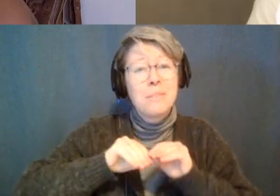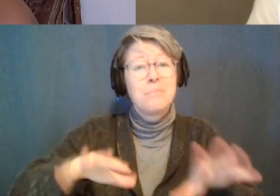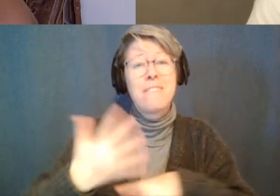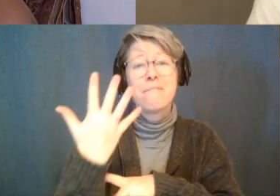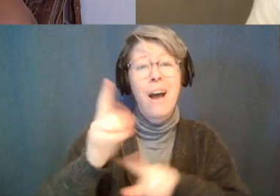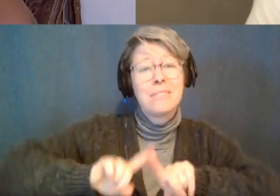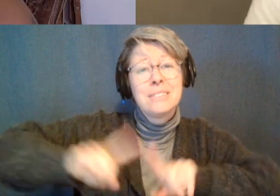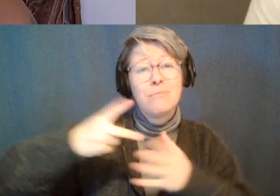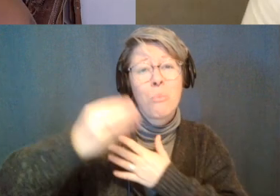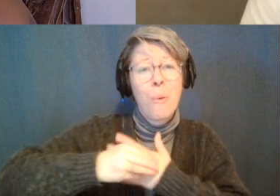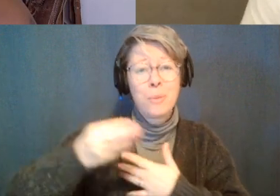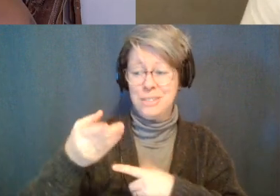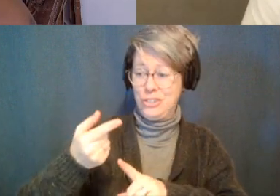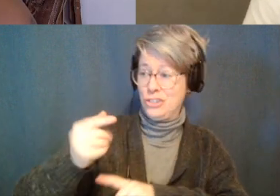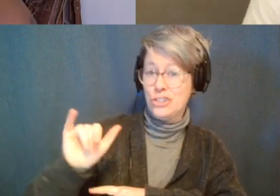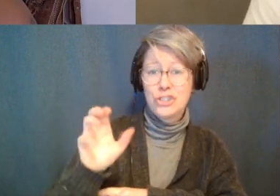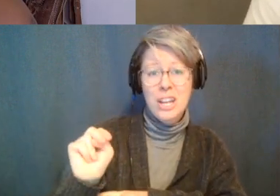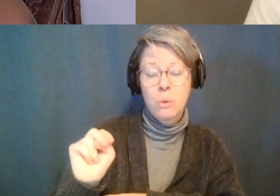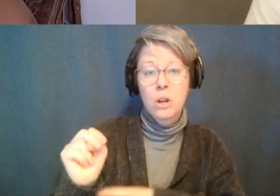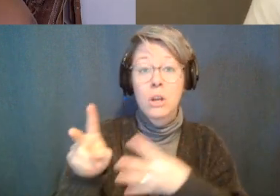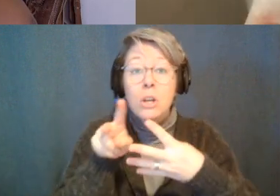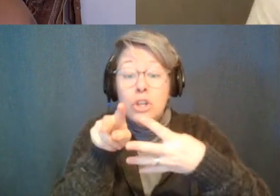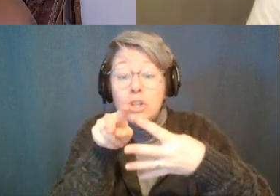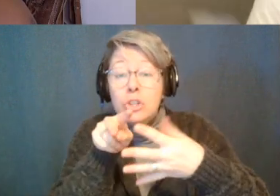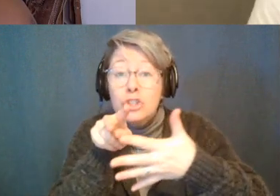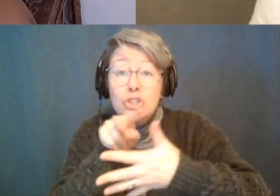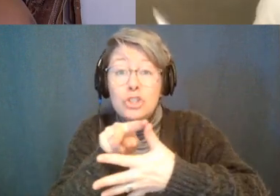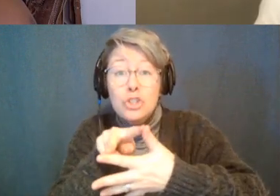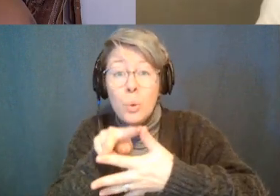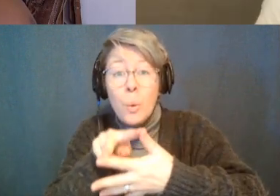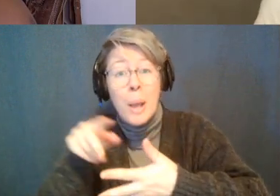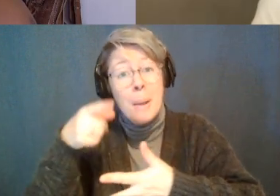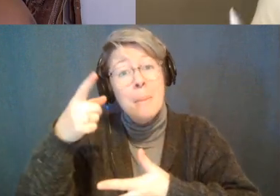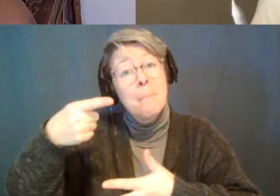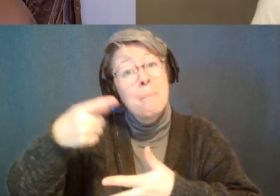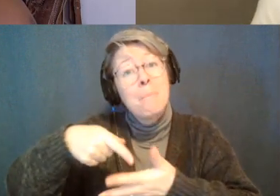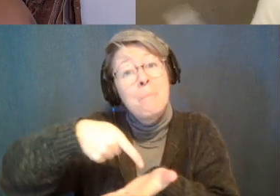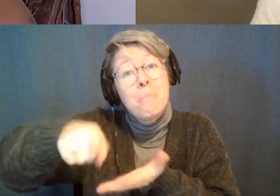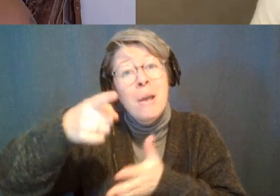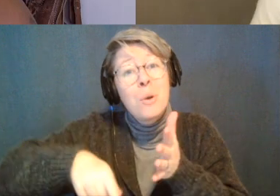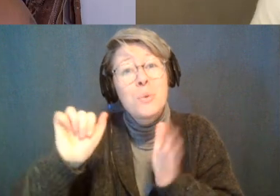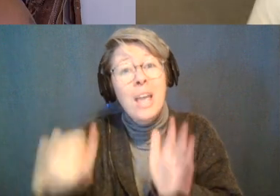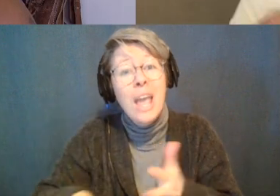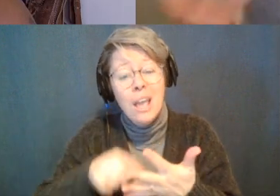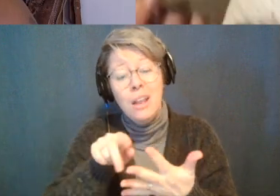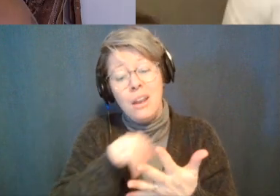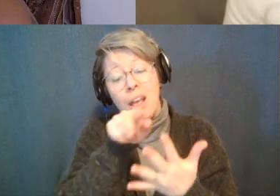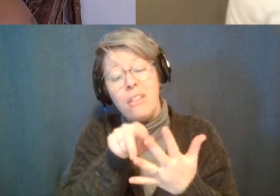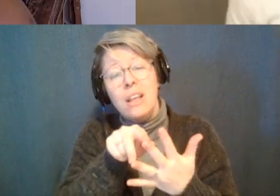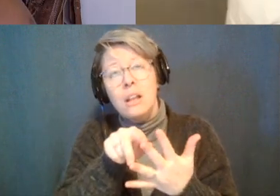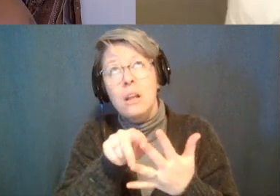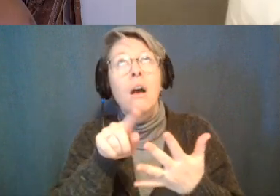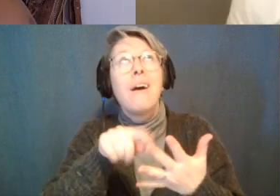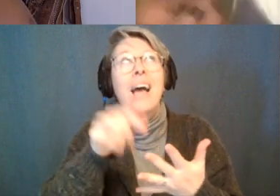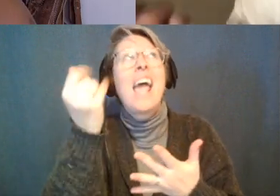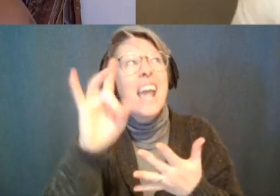january two of them being pay what you can and the other two being like twenty dollars canadian one of them is eighteen